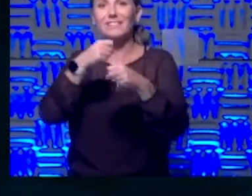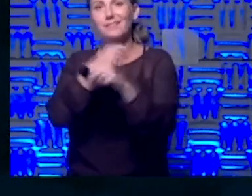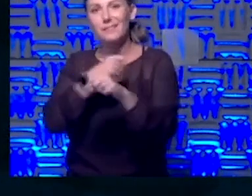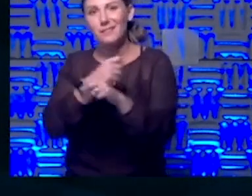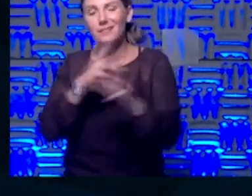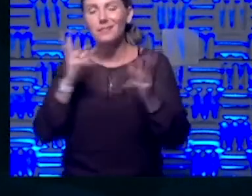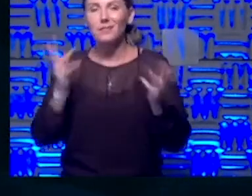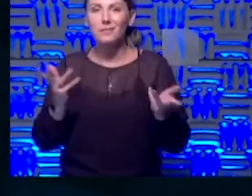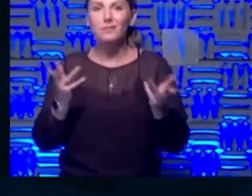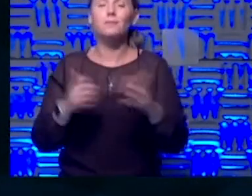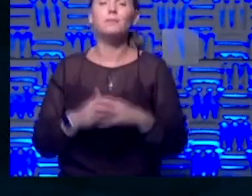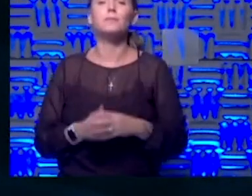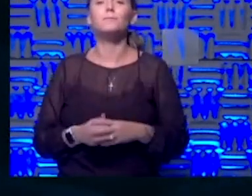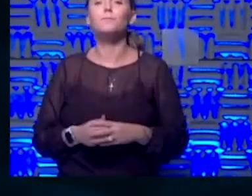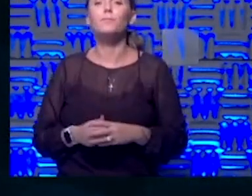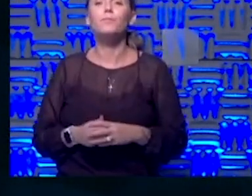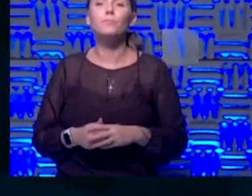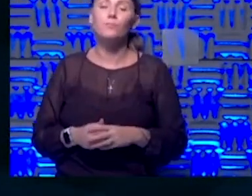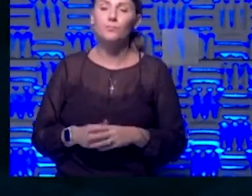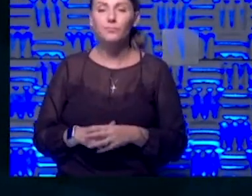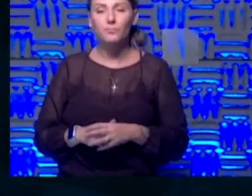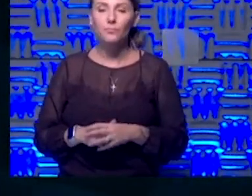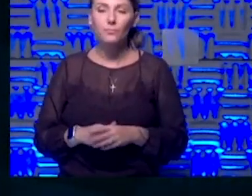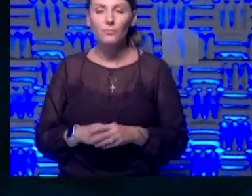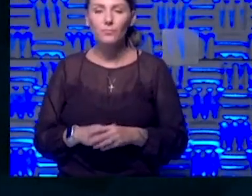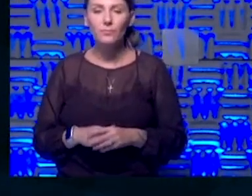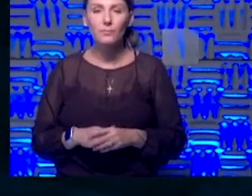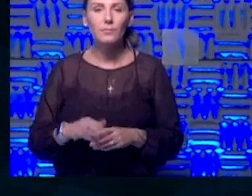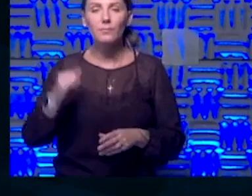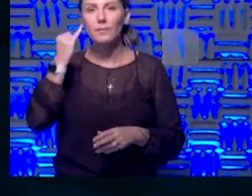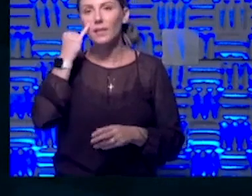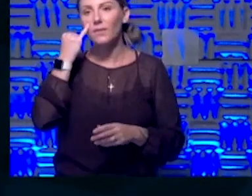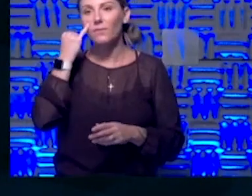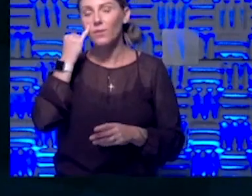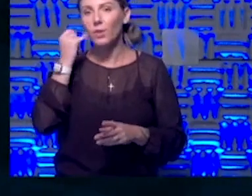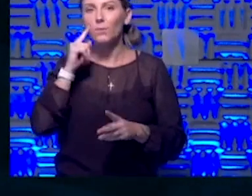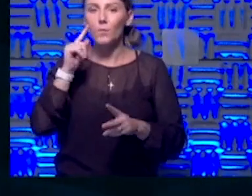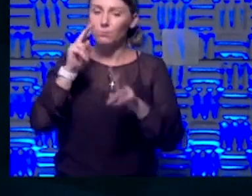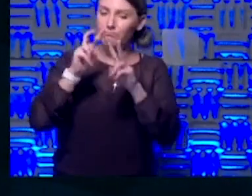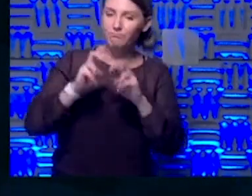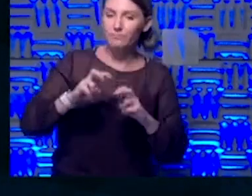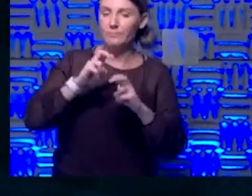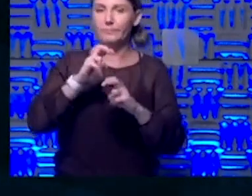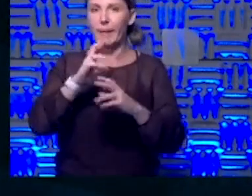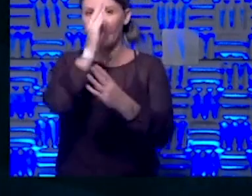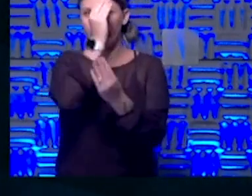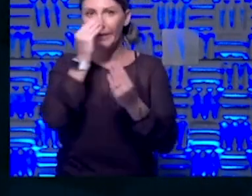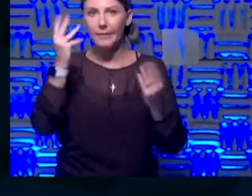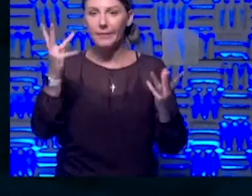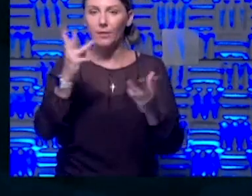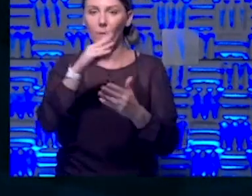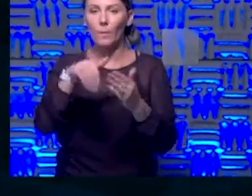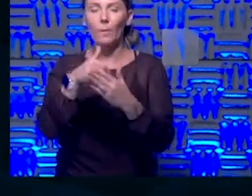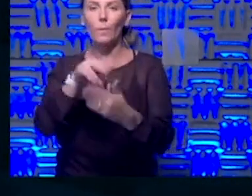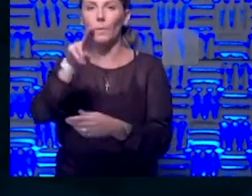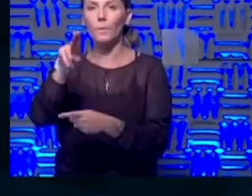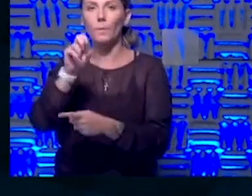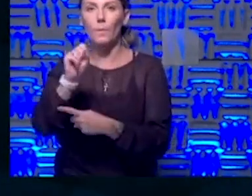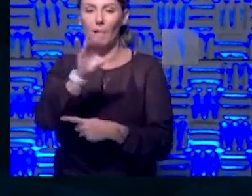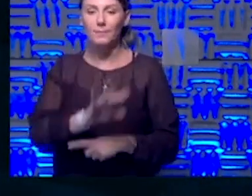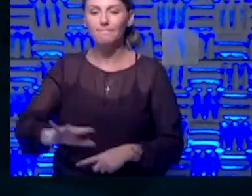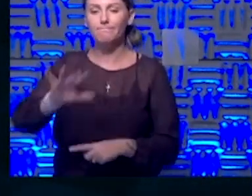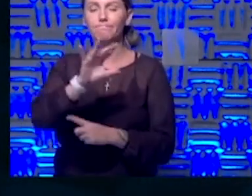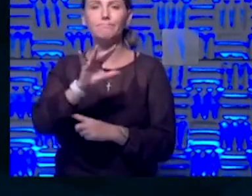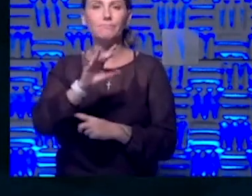But if you look at the data overall for the entire United States, it is a